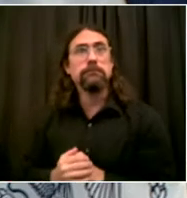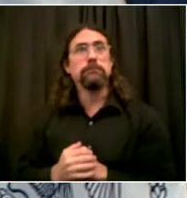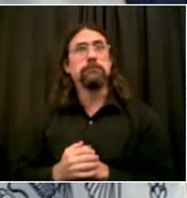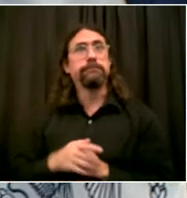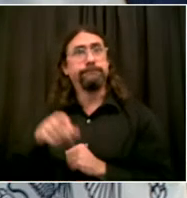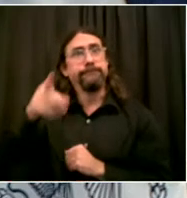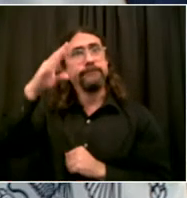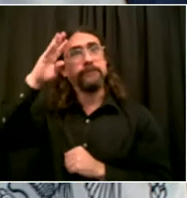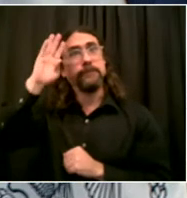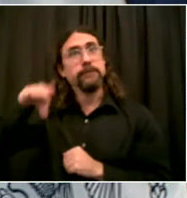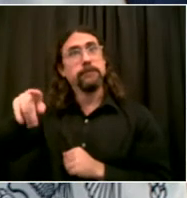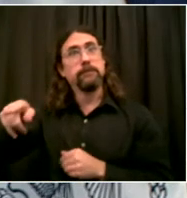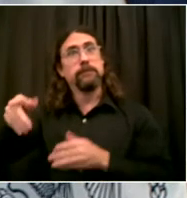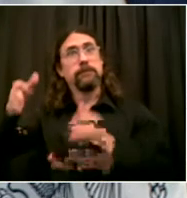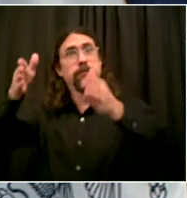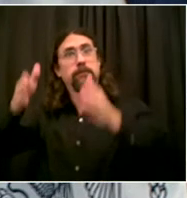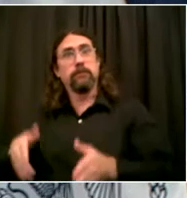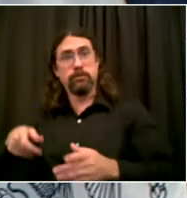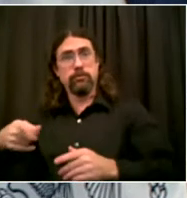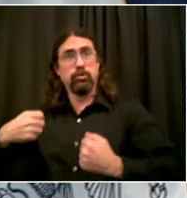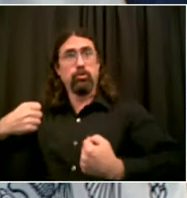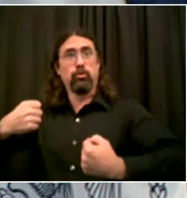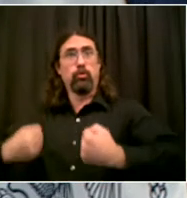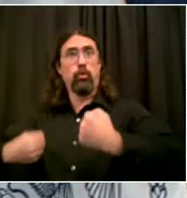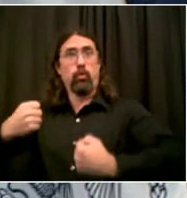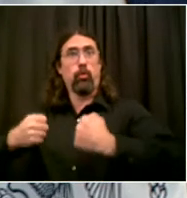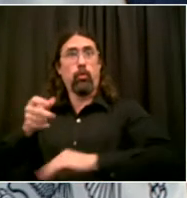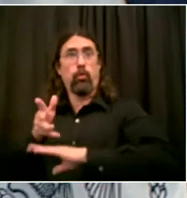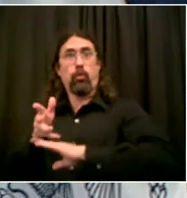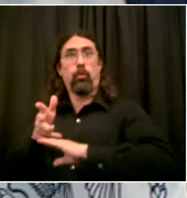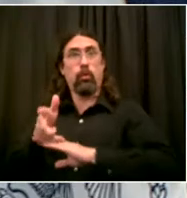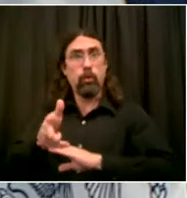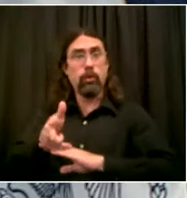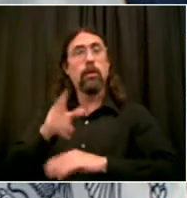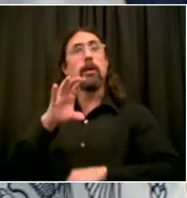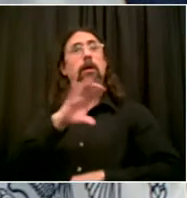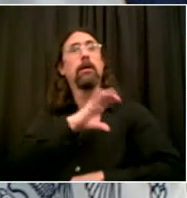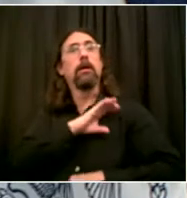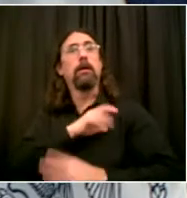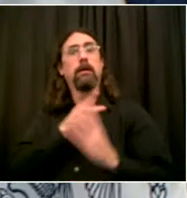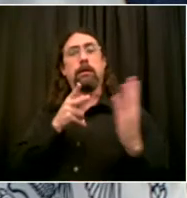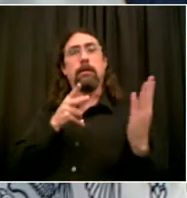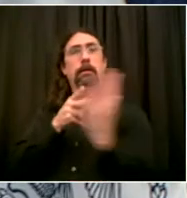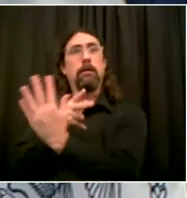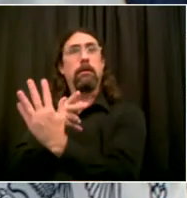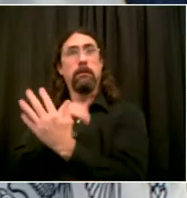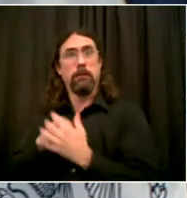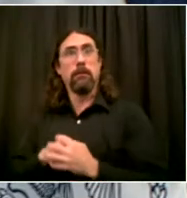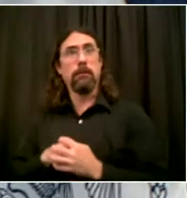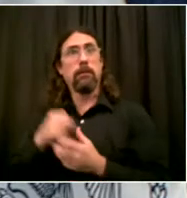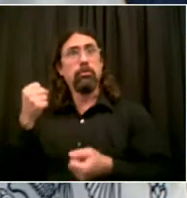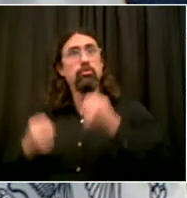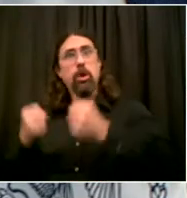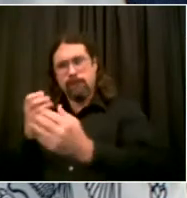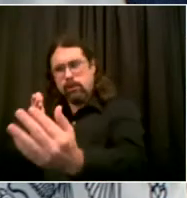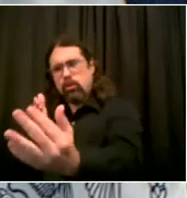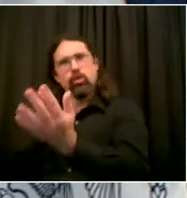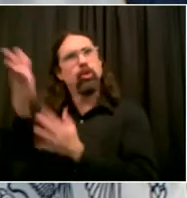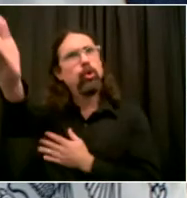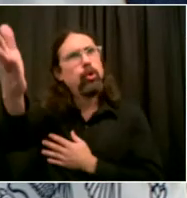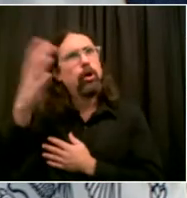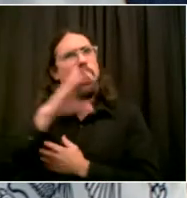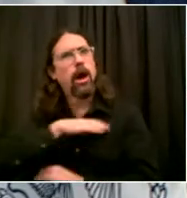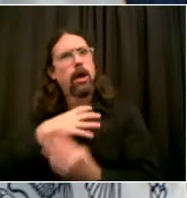field questions on this? This is something that's come up in past press